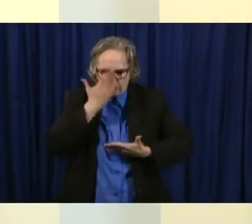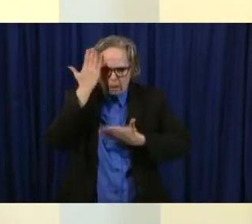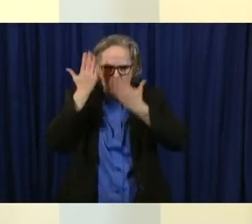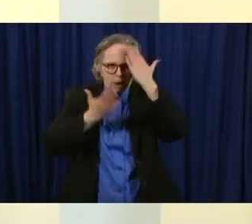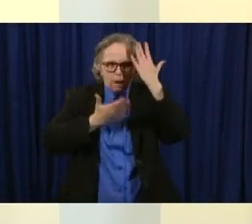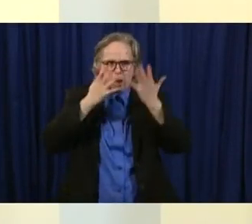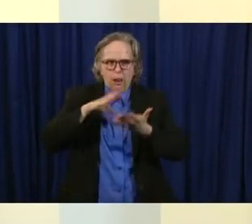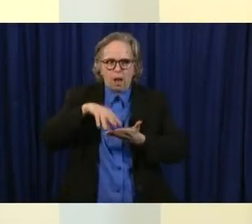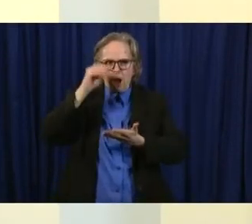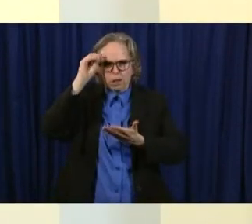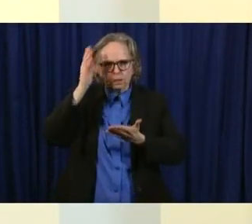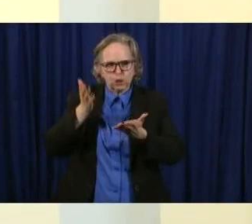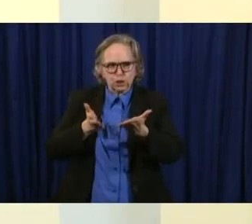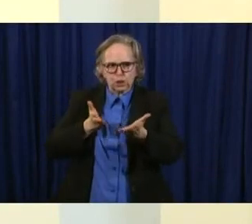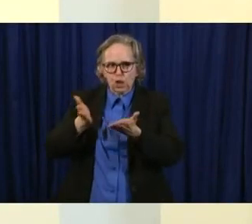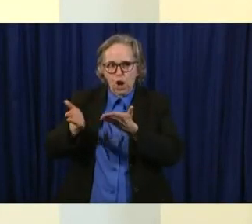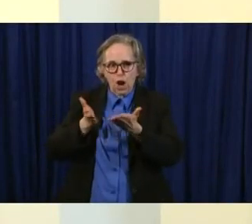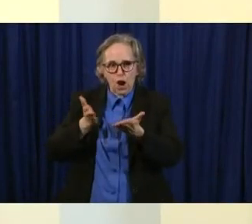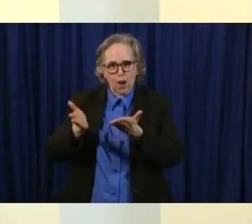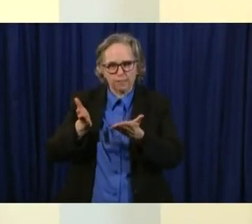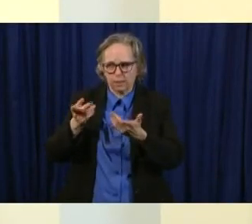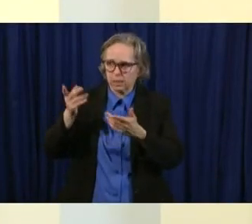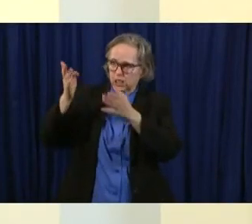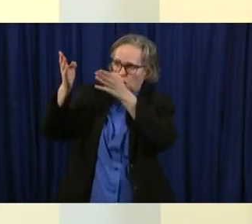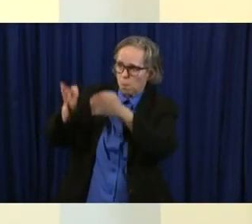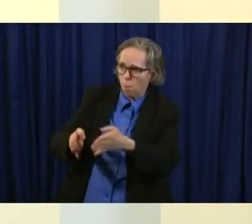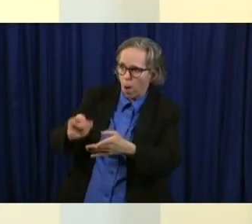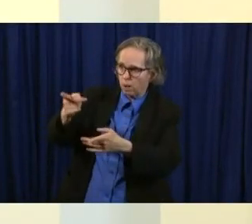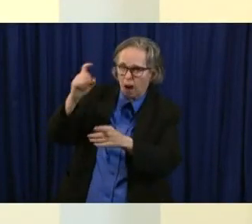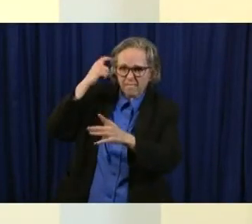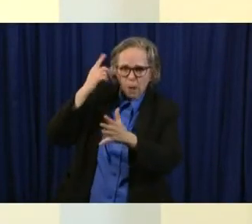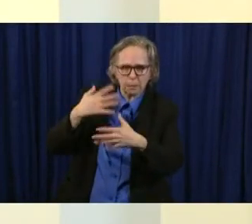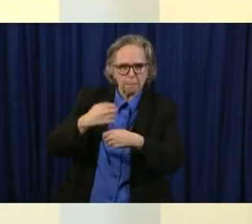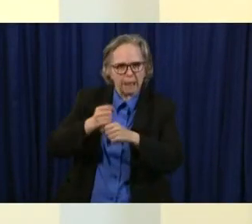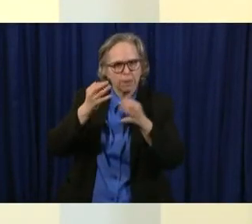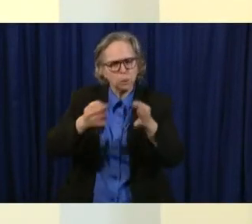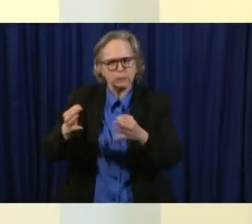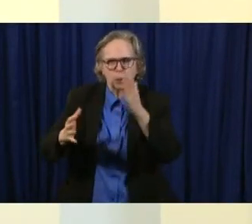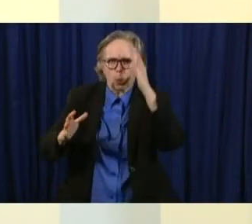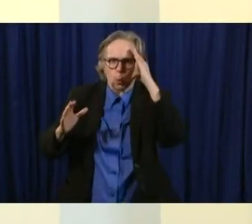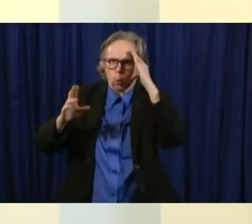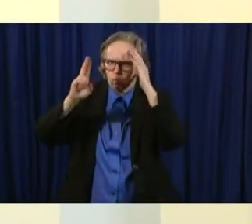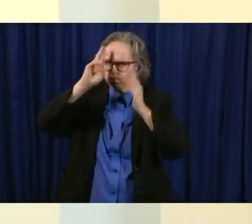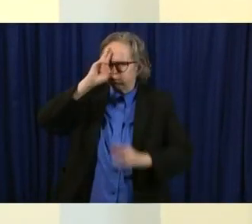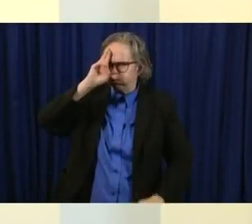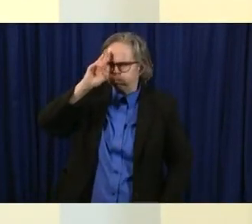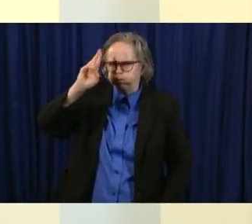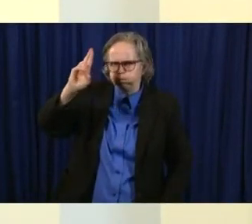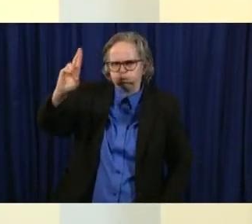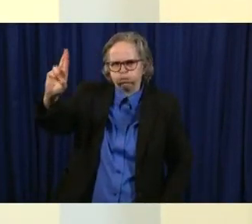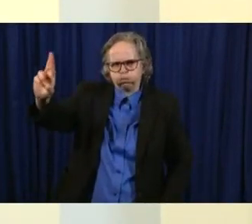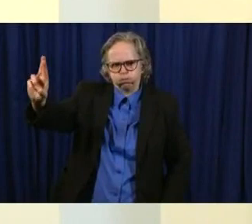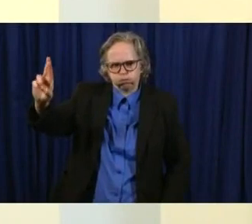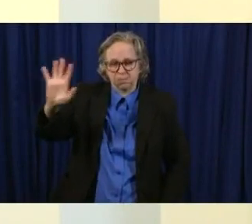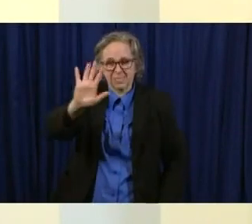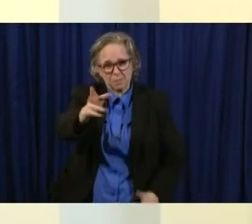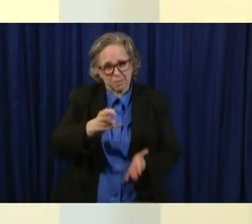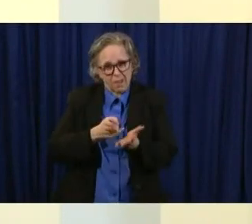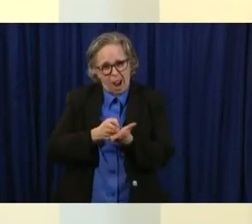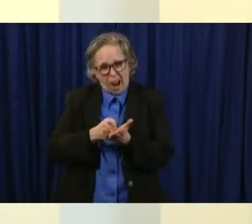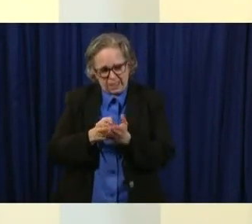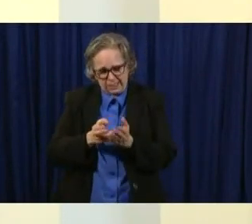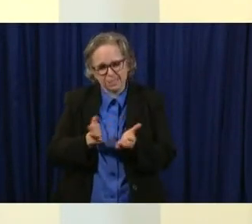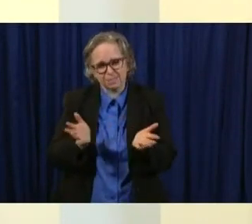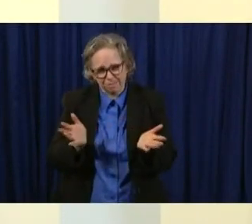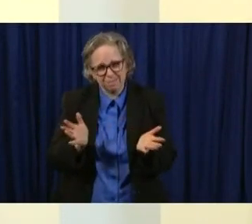decisions but the truth is we need to as a governor has done layer this and and go